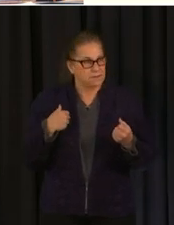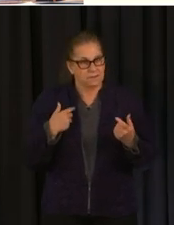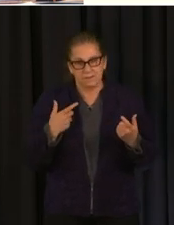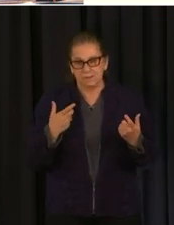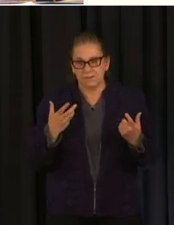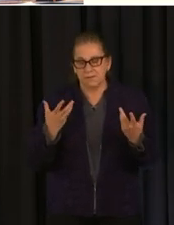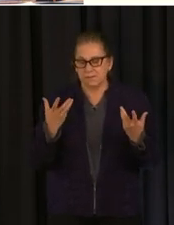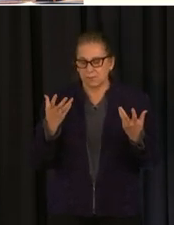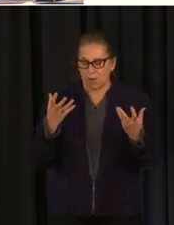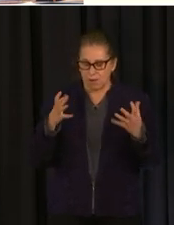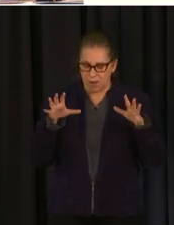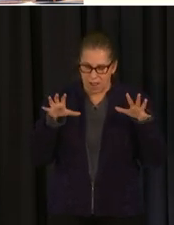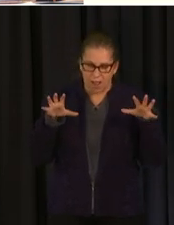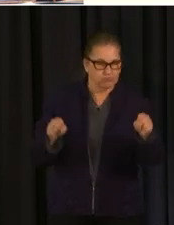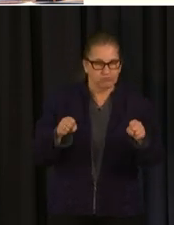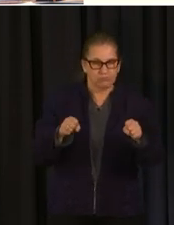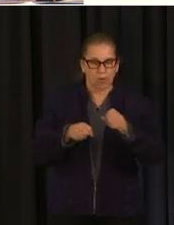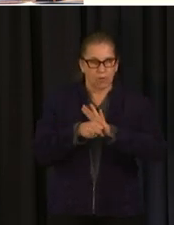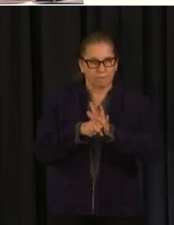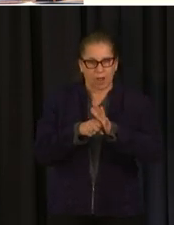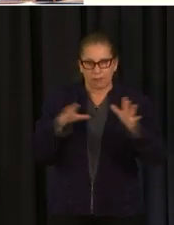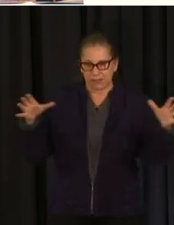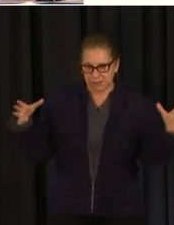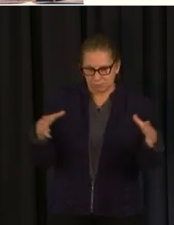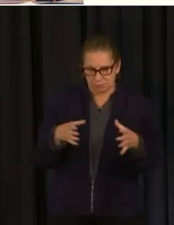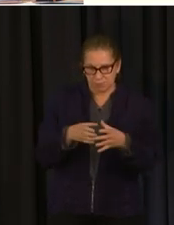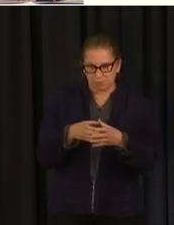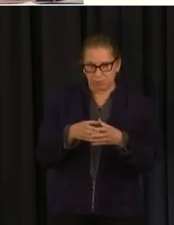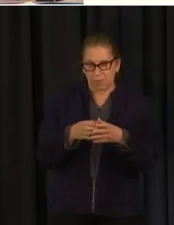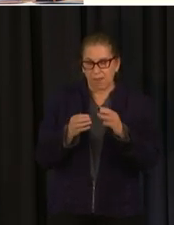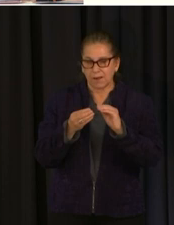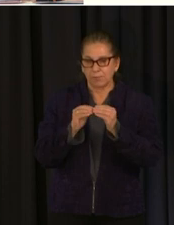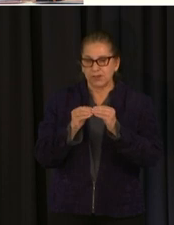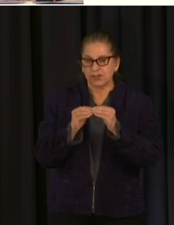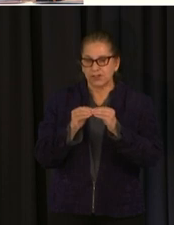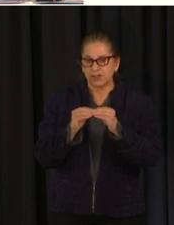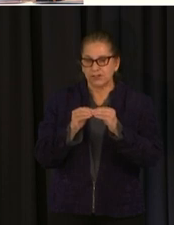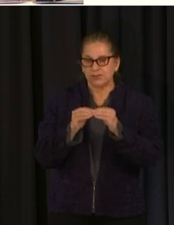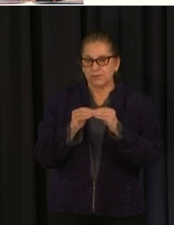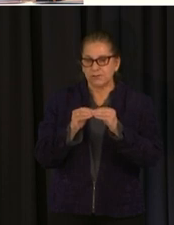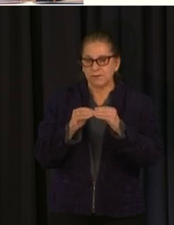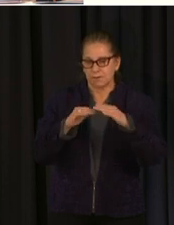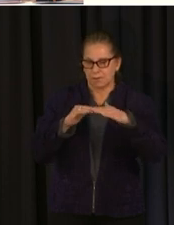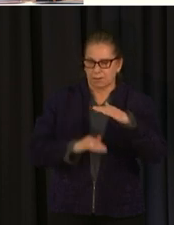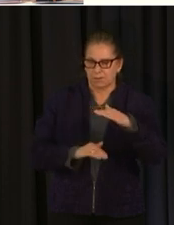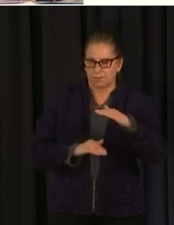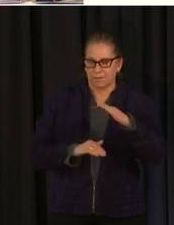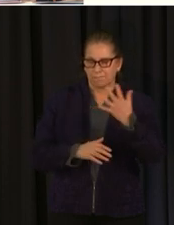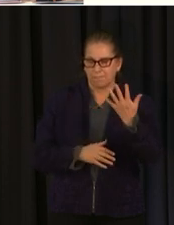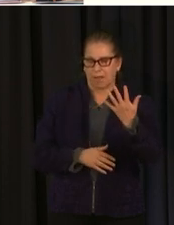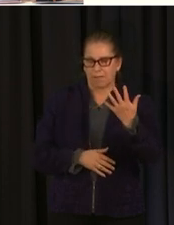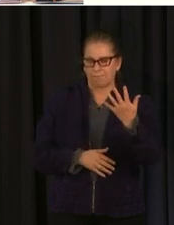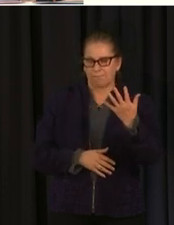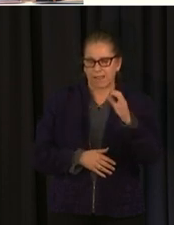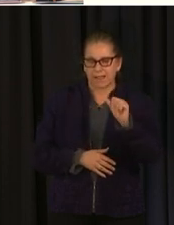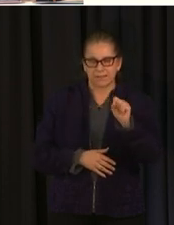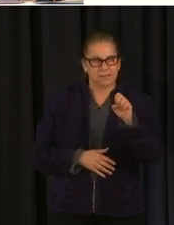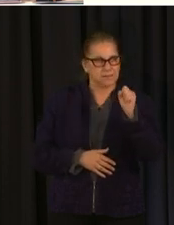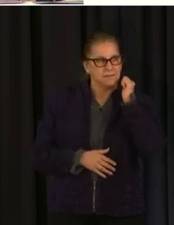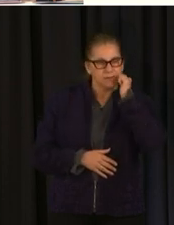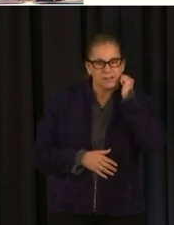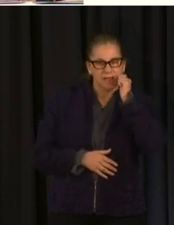rate is less than five um it you think that a lot of people have been waiting on this day i don't know that any more than i